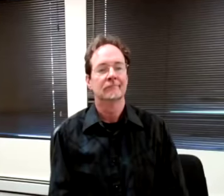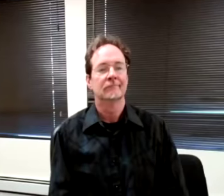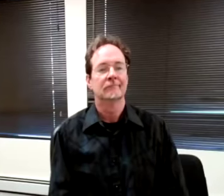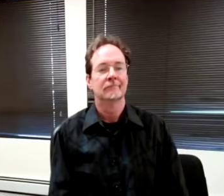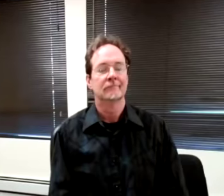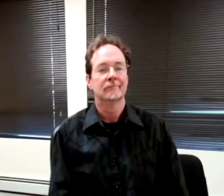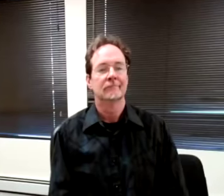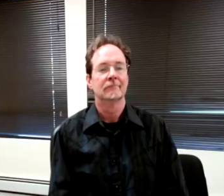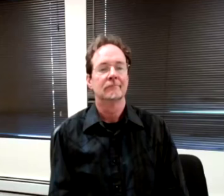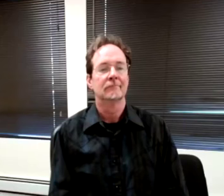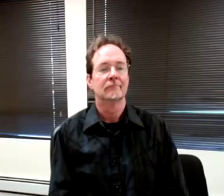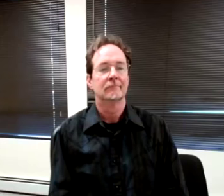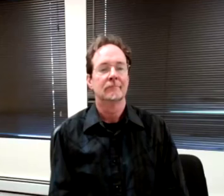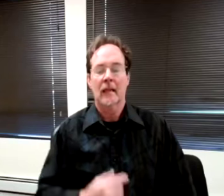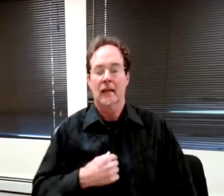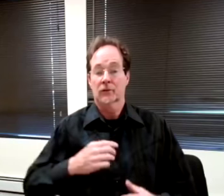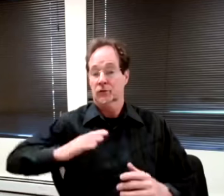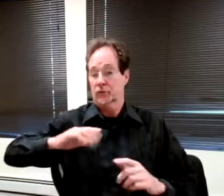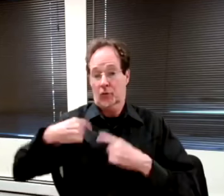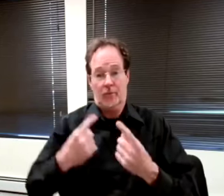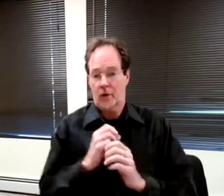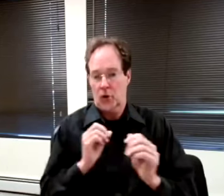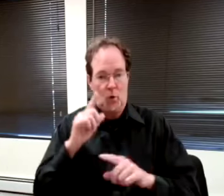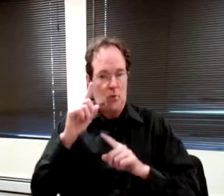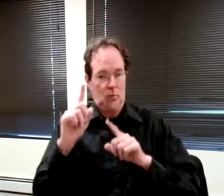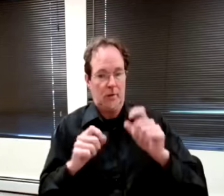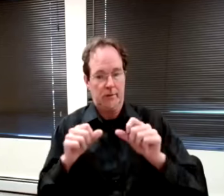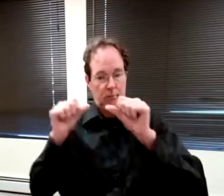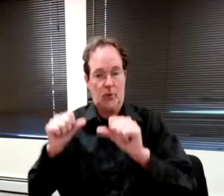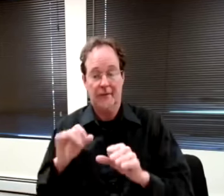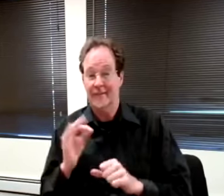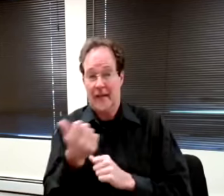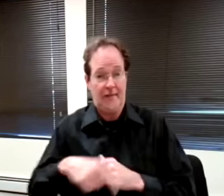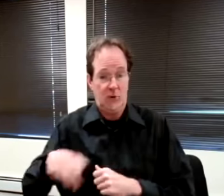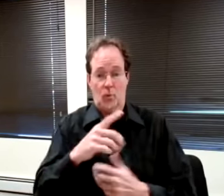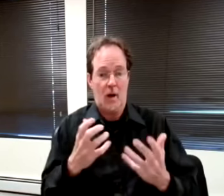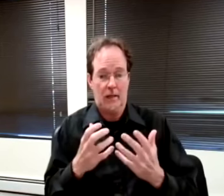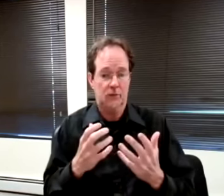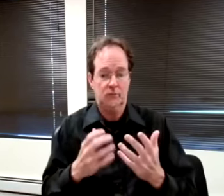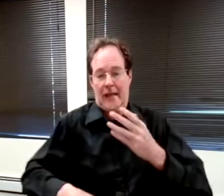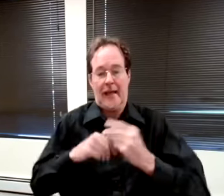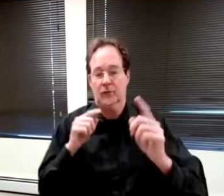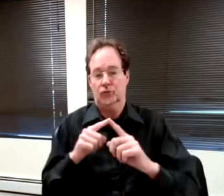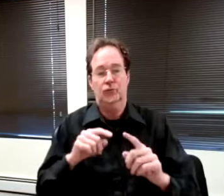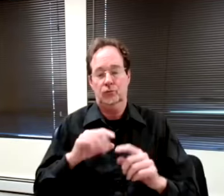I haven't seen any questions posted at the moment. But if anybody has any to ask, please feel free to go ahead and add them to the chat.